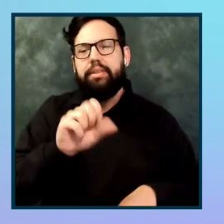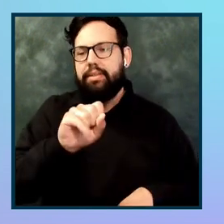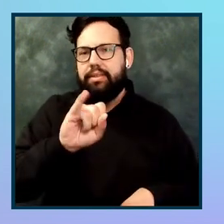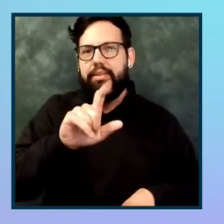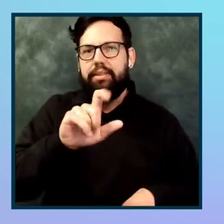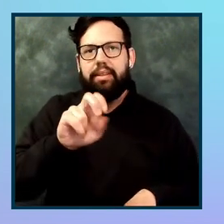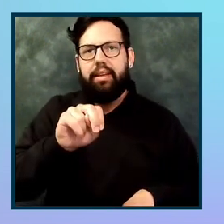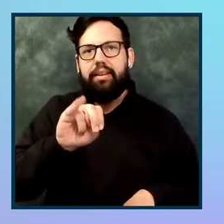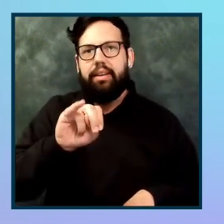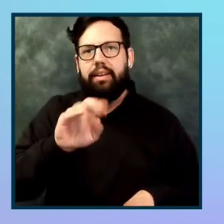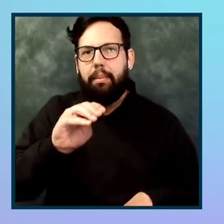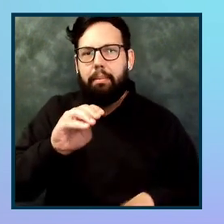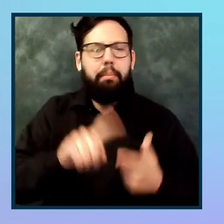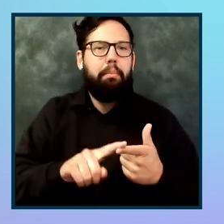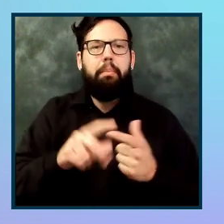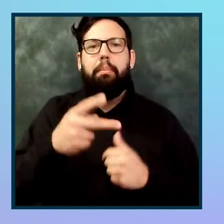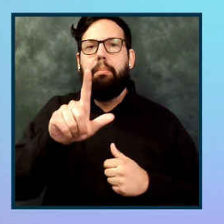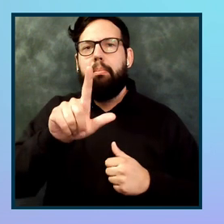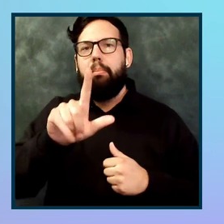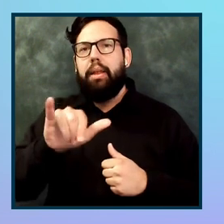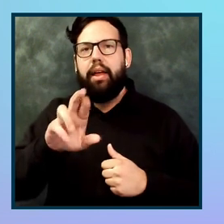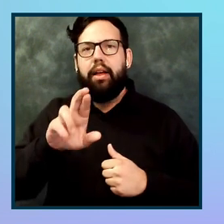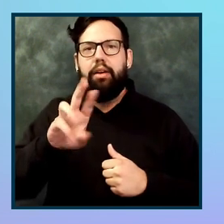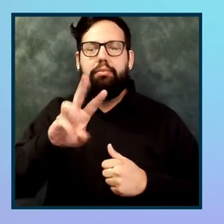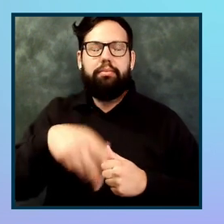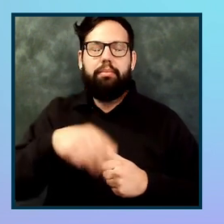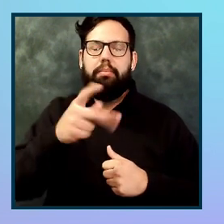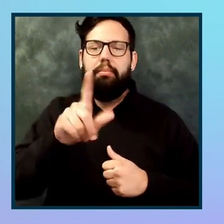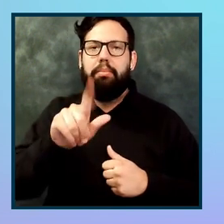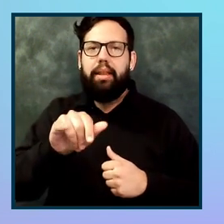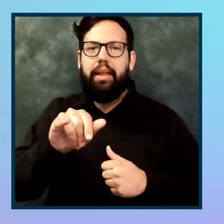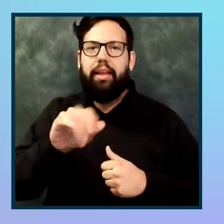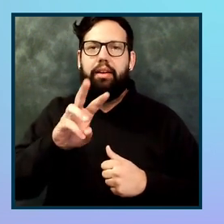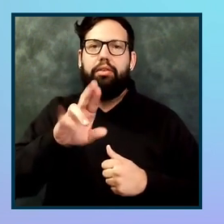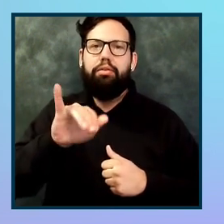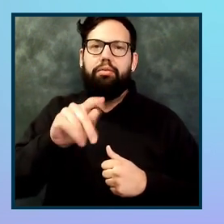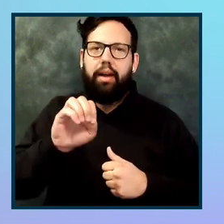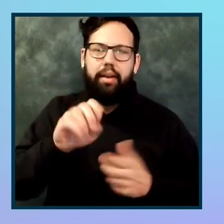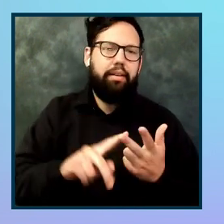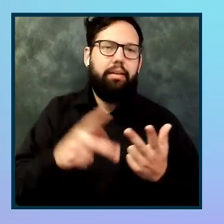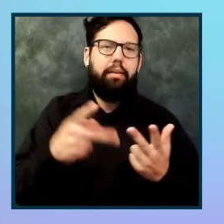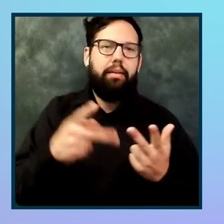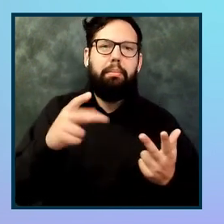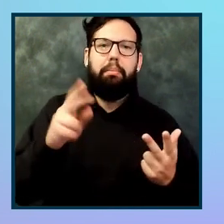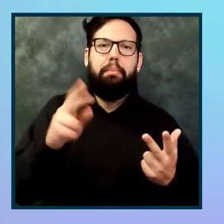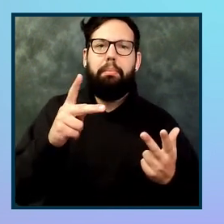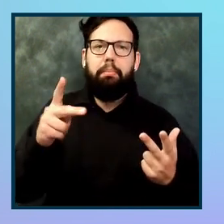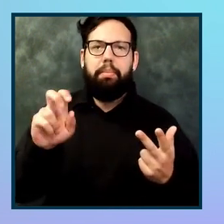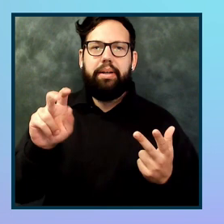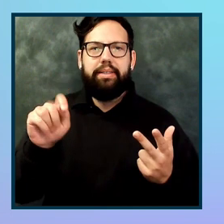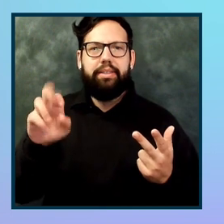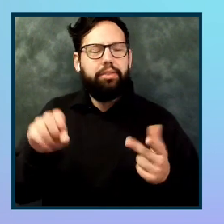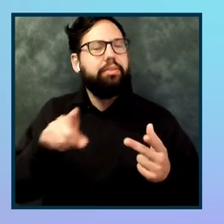Puppeteer, these frameworks and tools, they can be able to test all of the flows and pages in your application, which you might